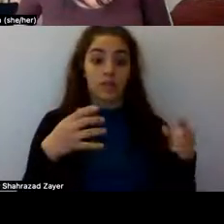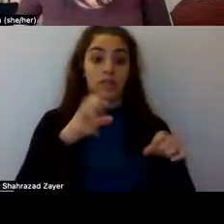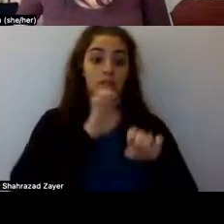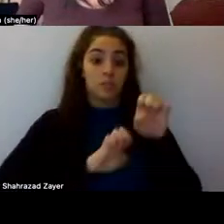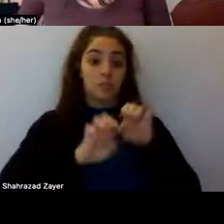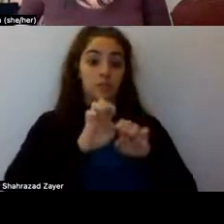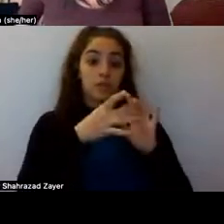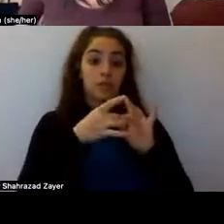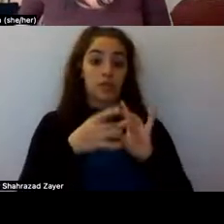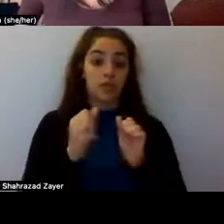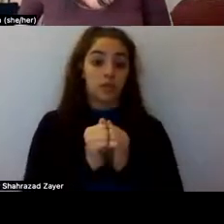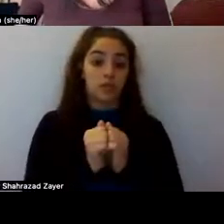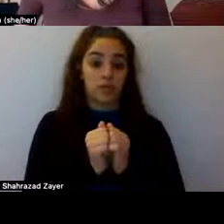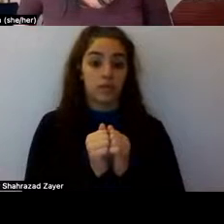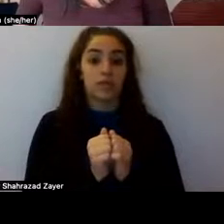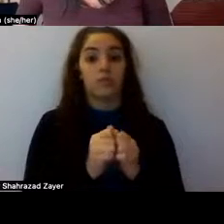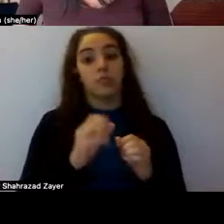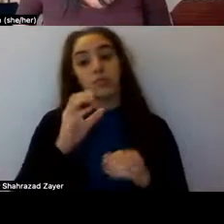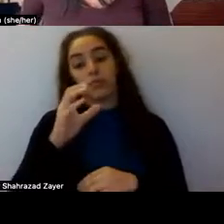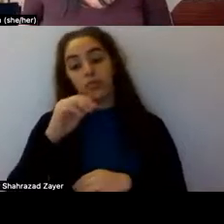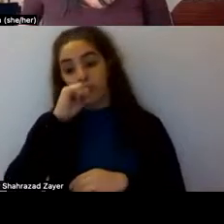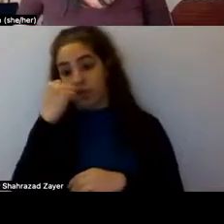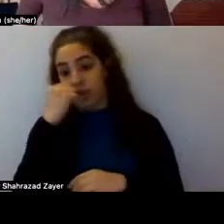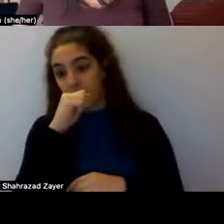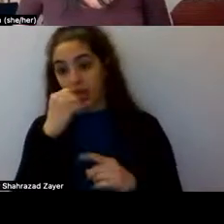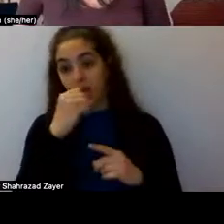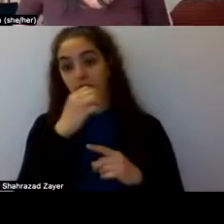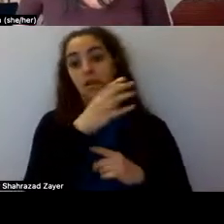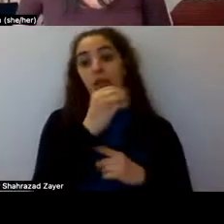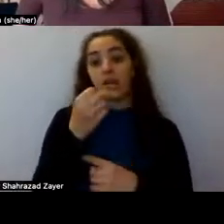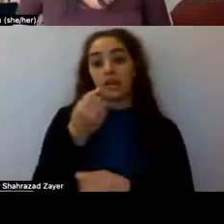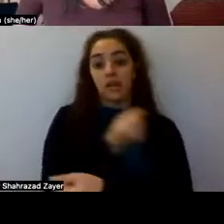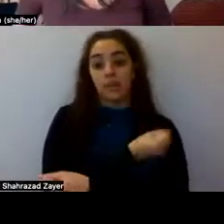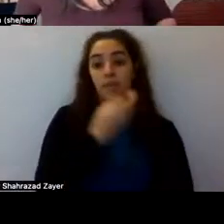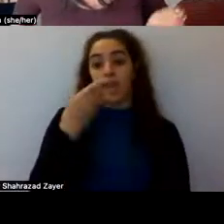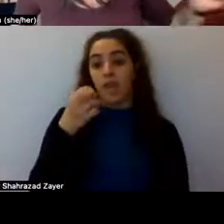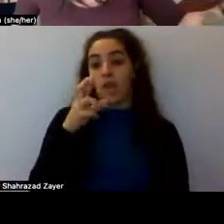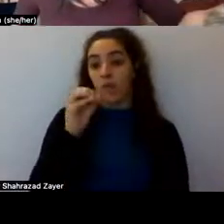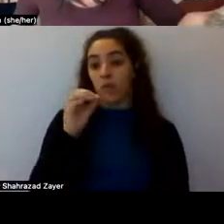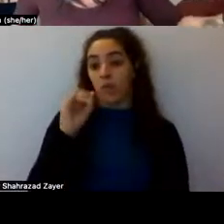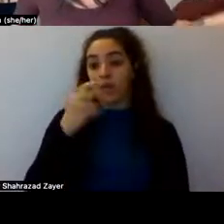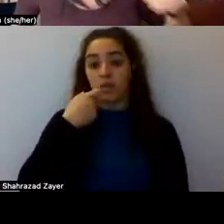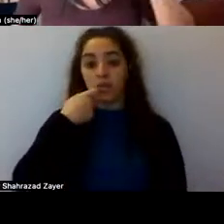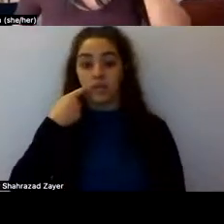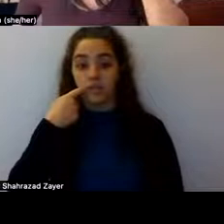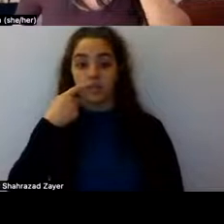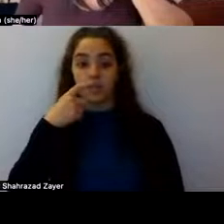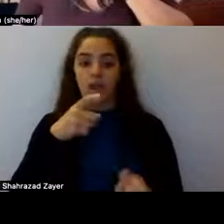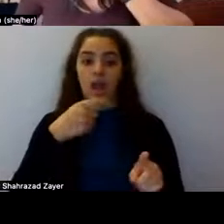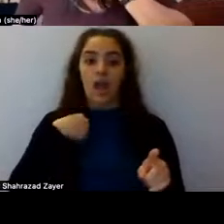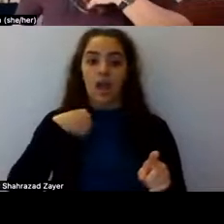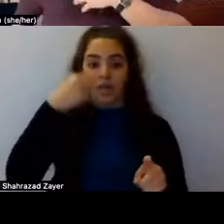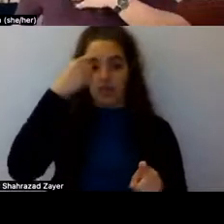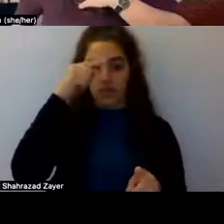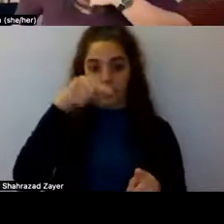and treatment of cocaine and heroin addiction. And in 1966, um, and think that's supposed to be meant to 67, a